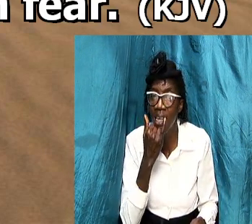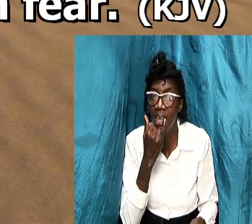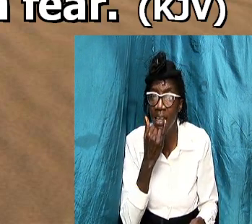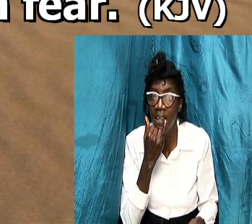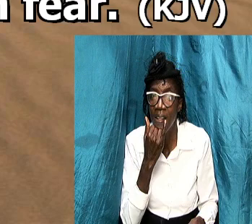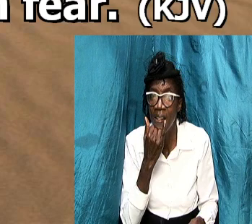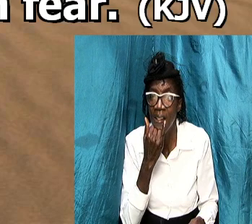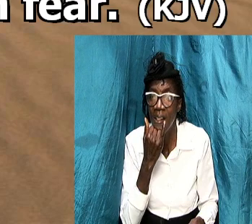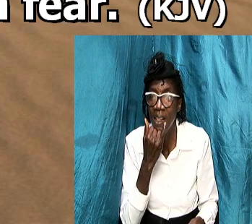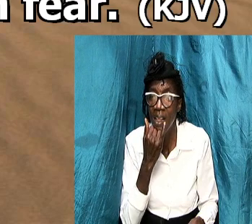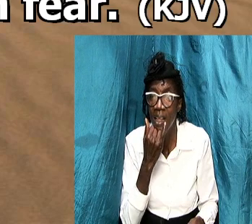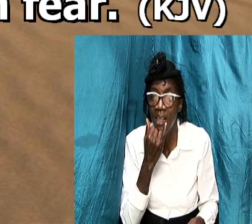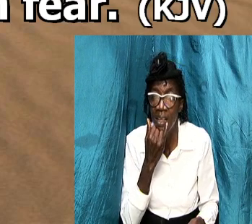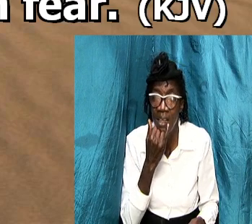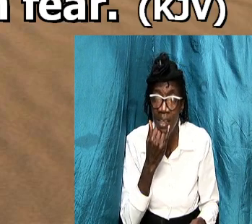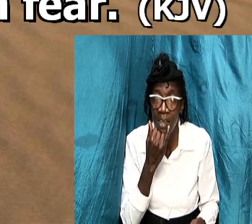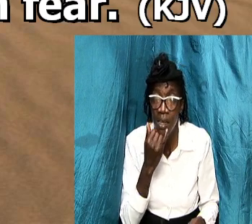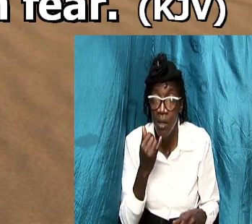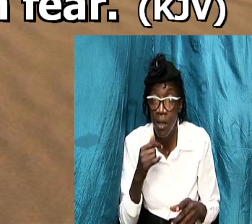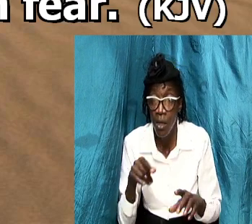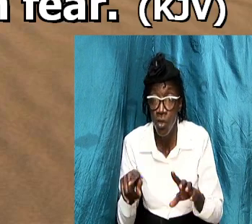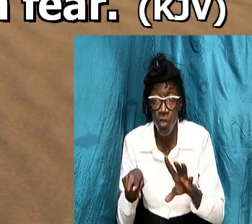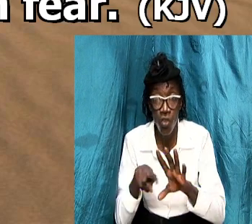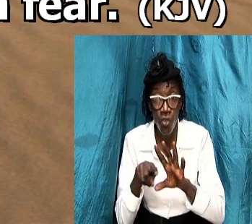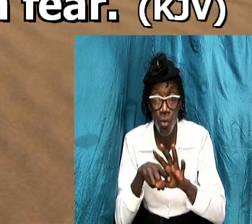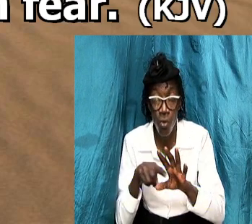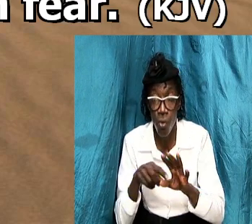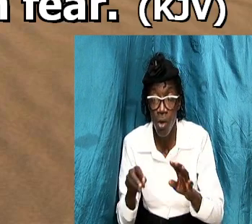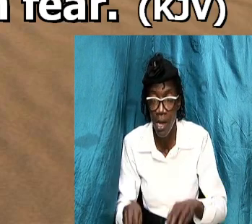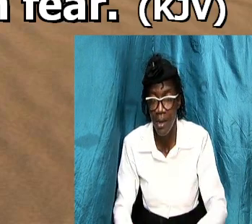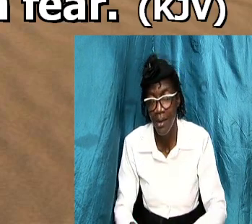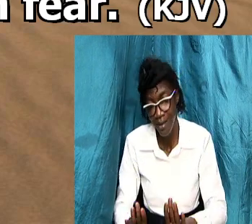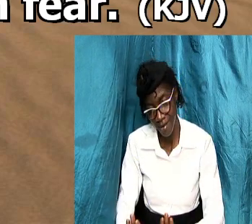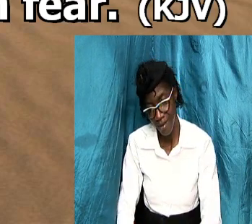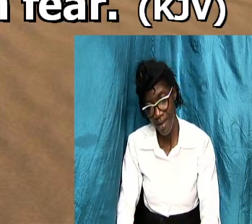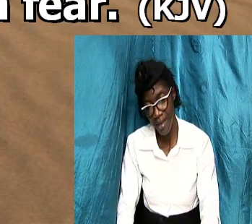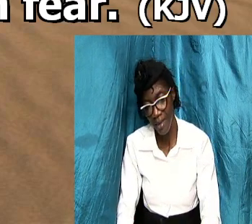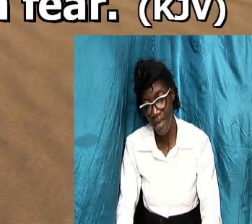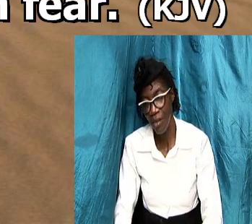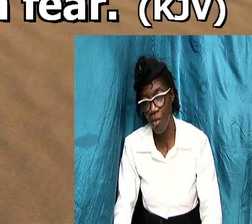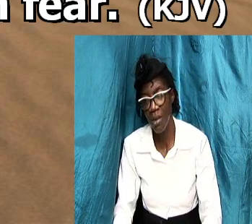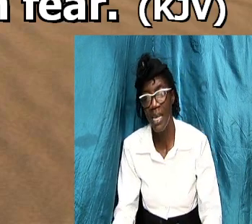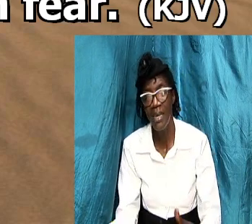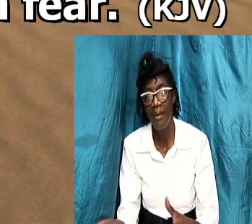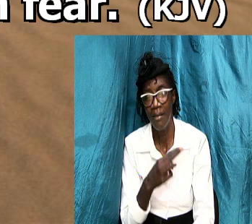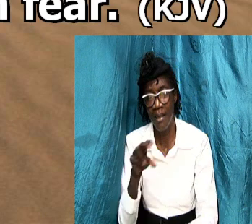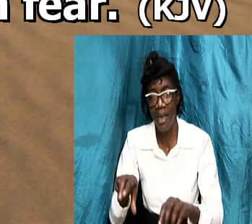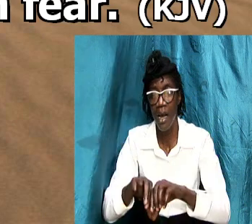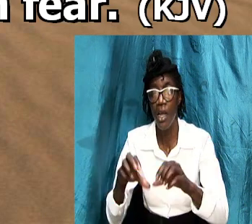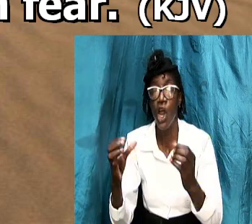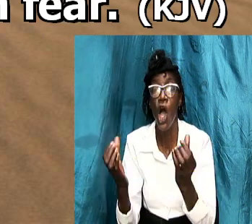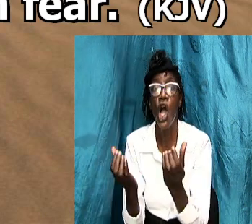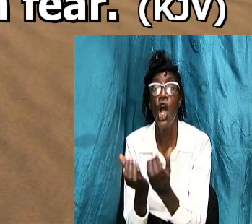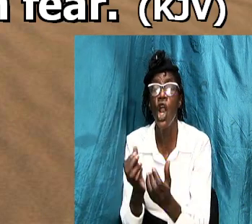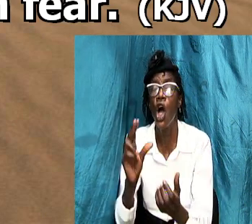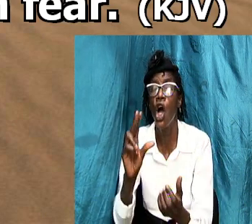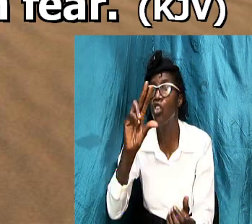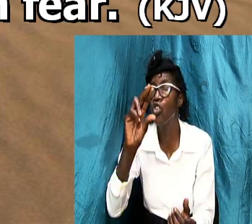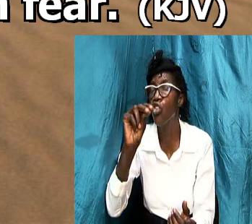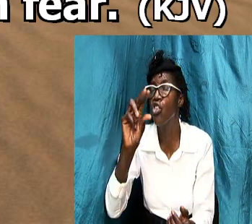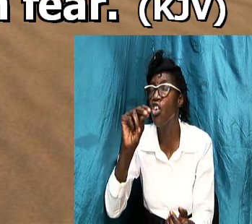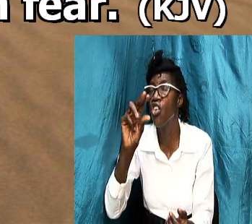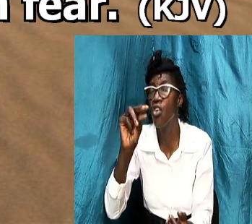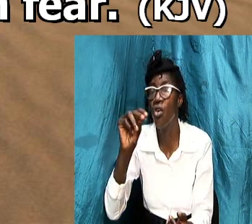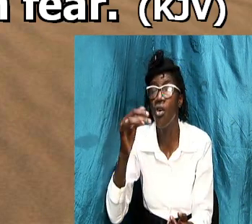yielding with being second rated and and and and second class and it has absolutely nothing